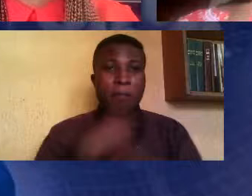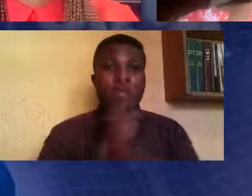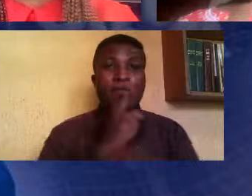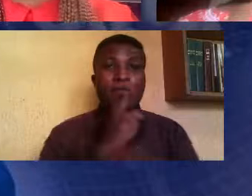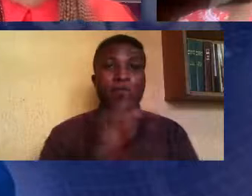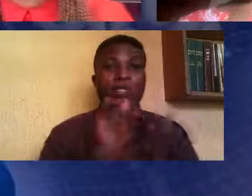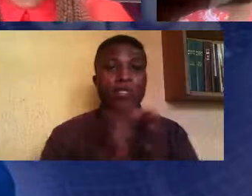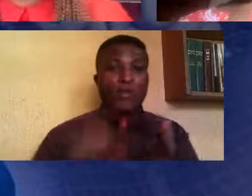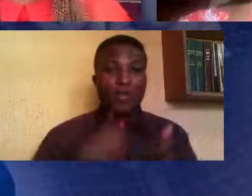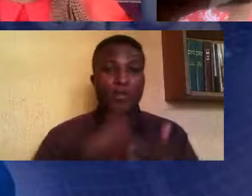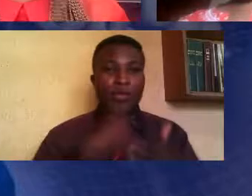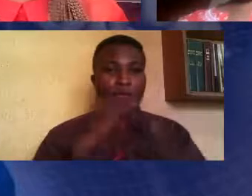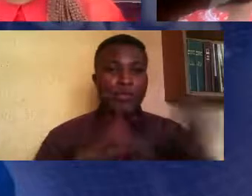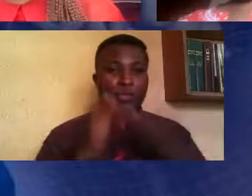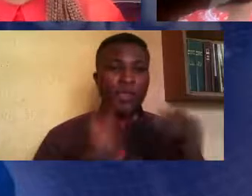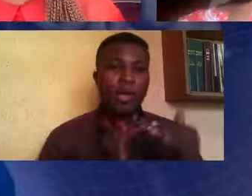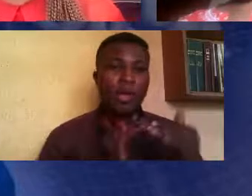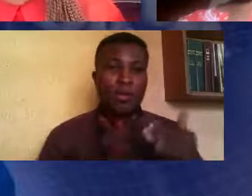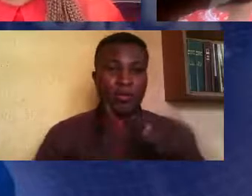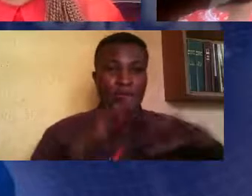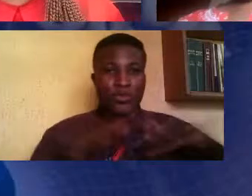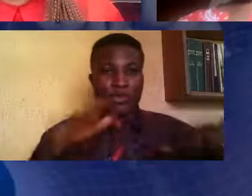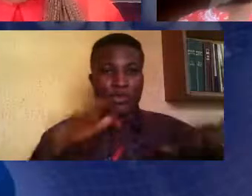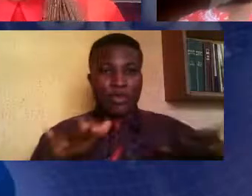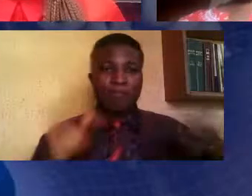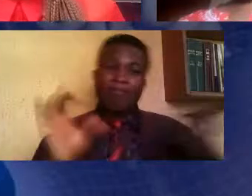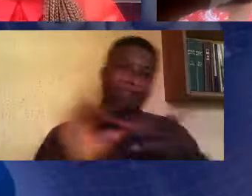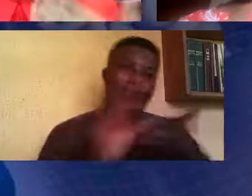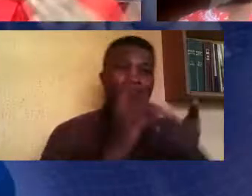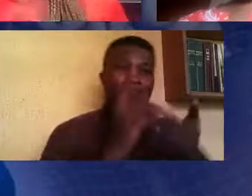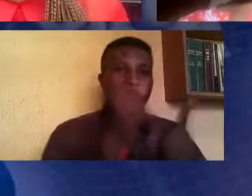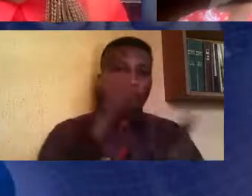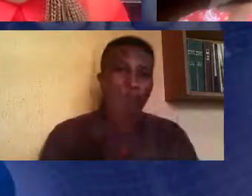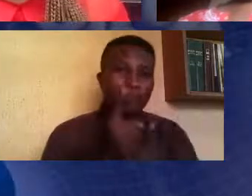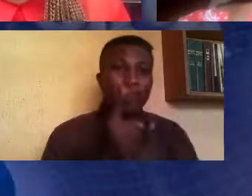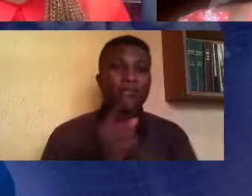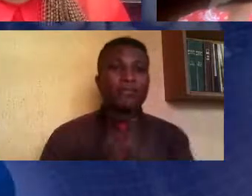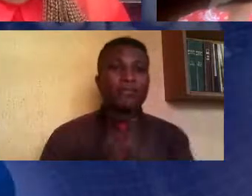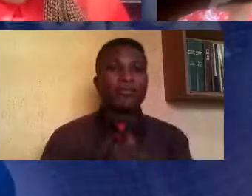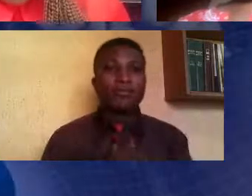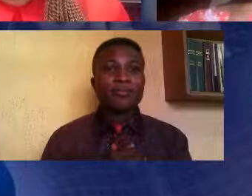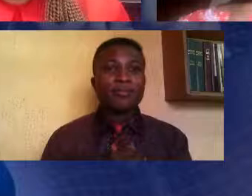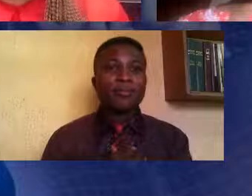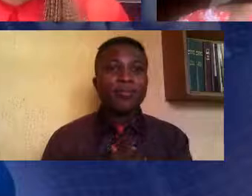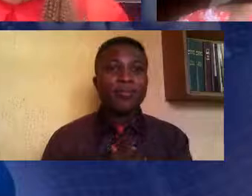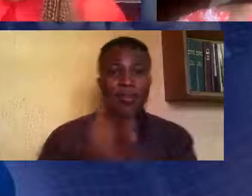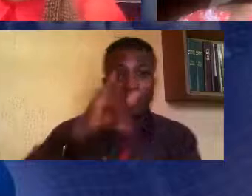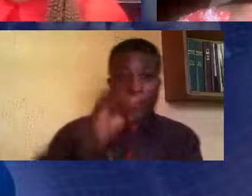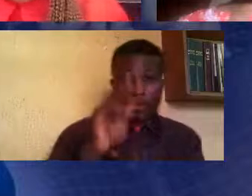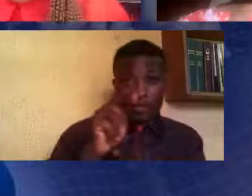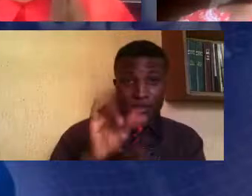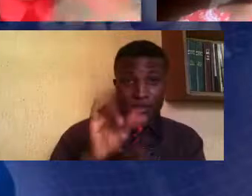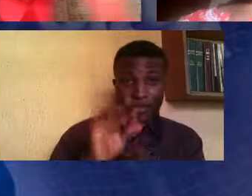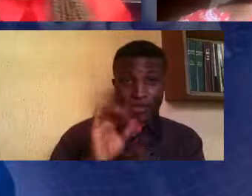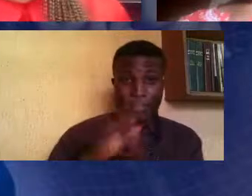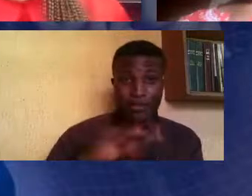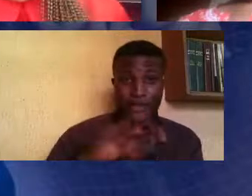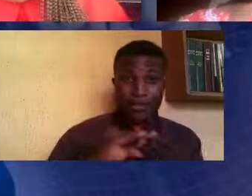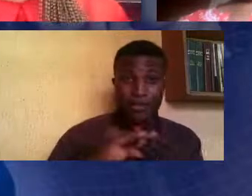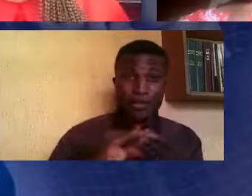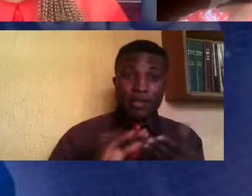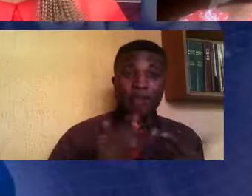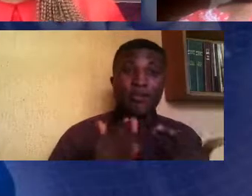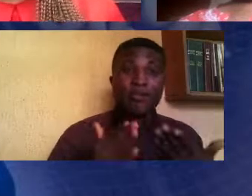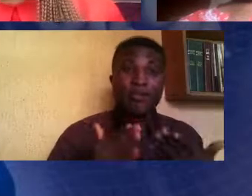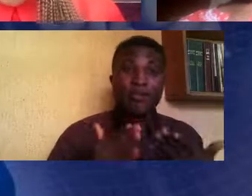said a friend in her 30s says they said we should keep by ourselves running from boys boys must not touch girls must not touch you. Now we're